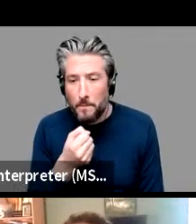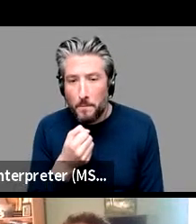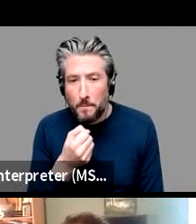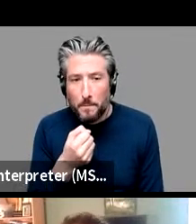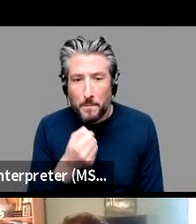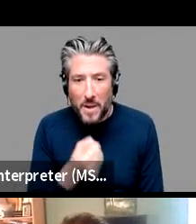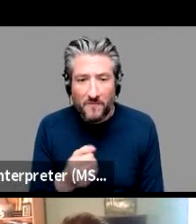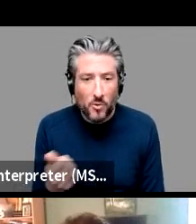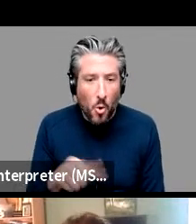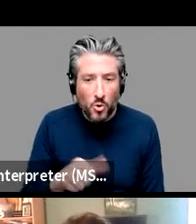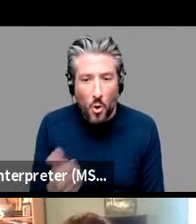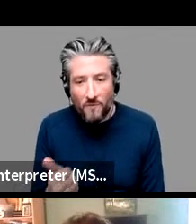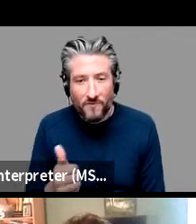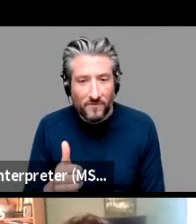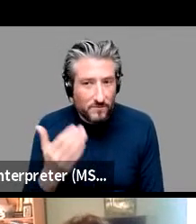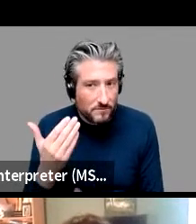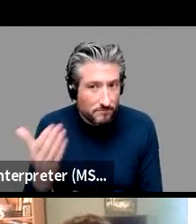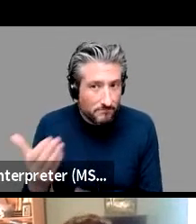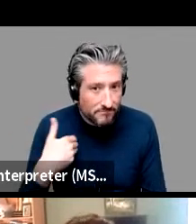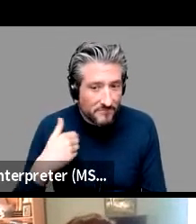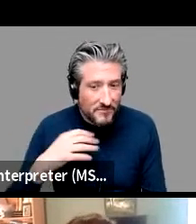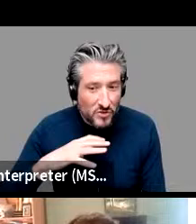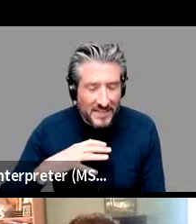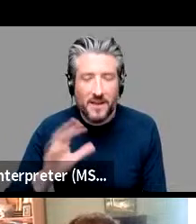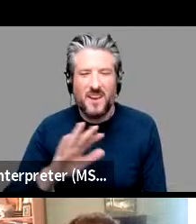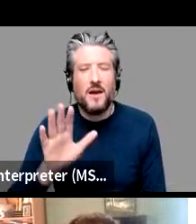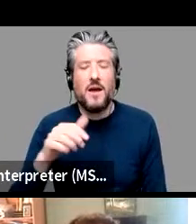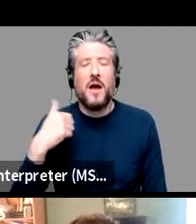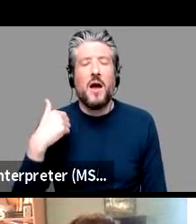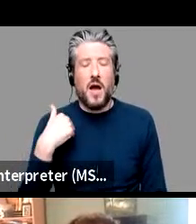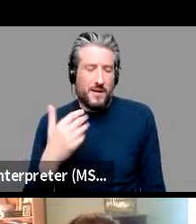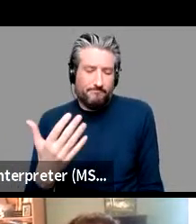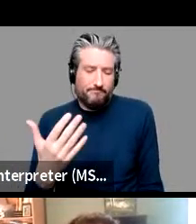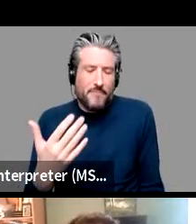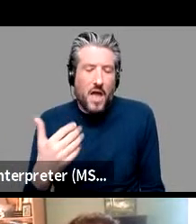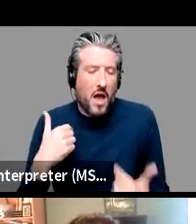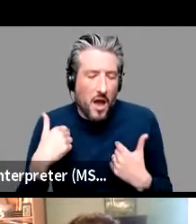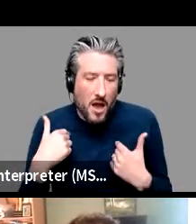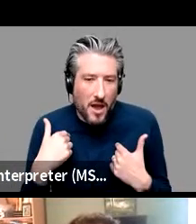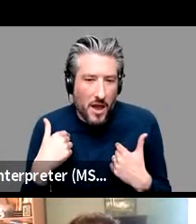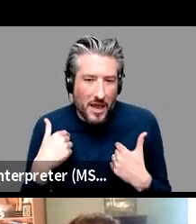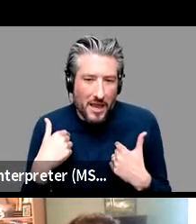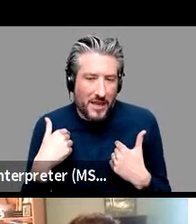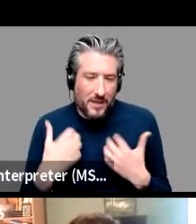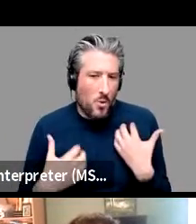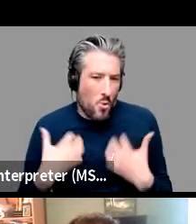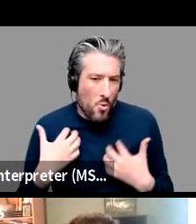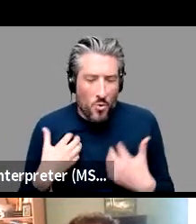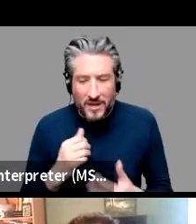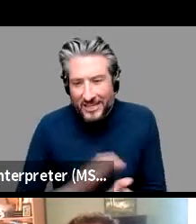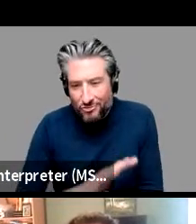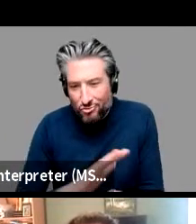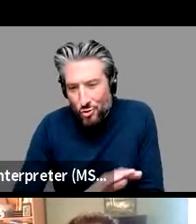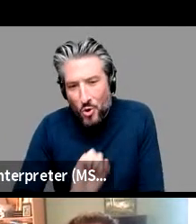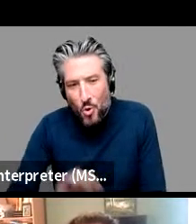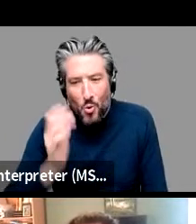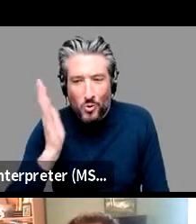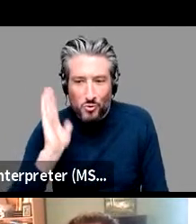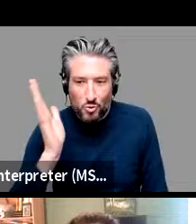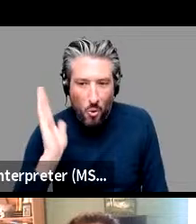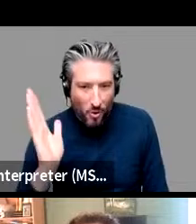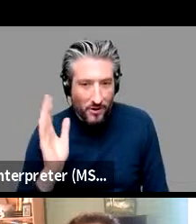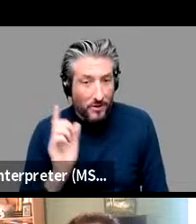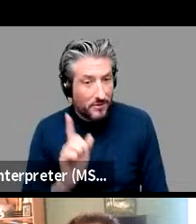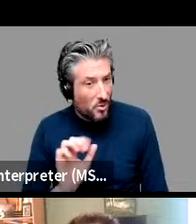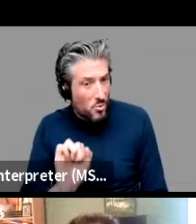um i i i will say i i totally enjoyed this talk i i there it's it's fascinating work and i would love